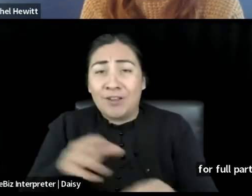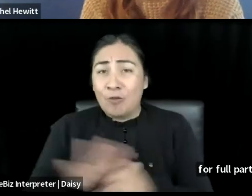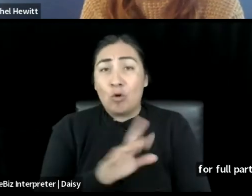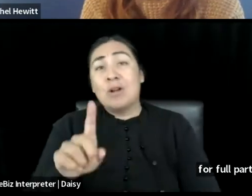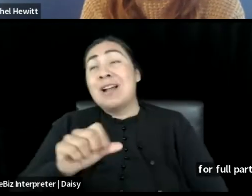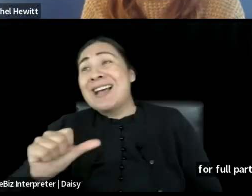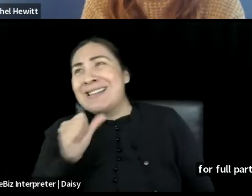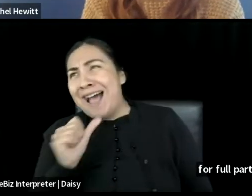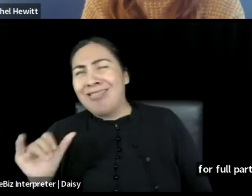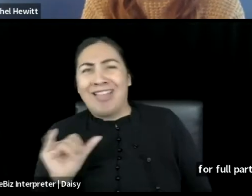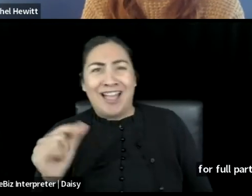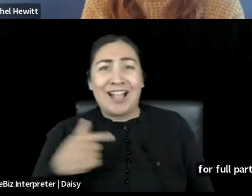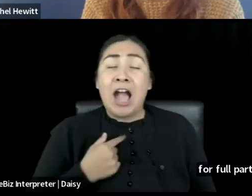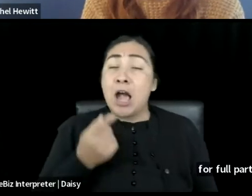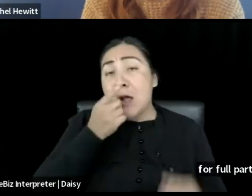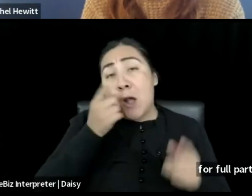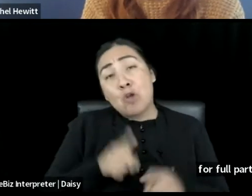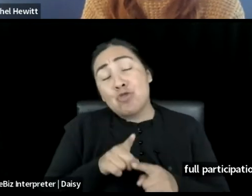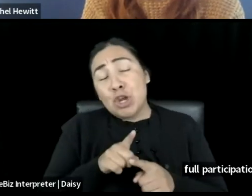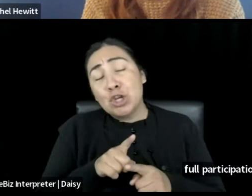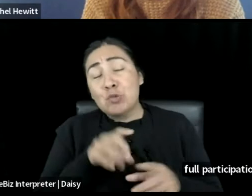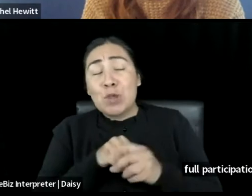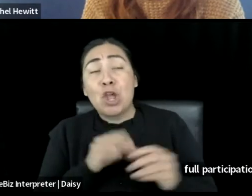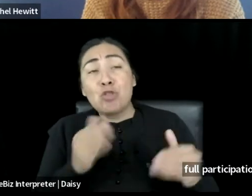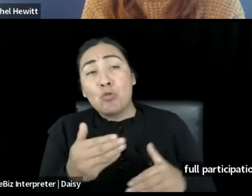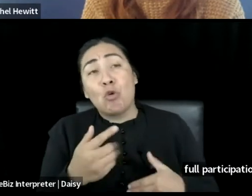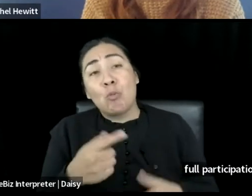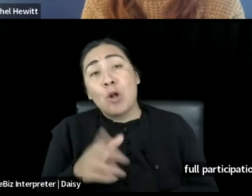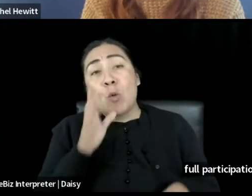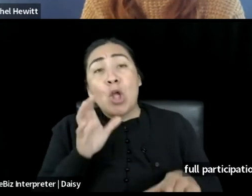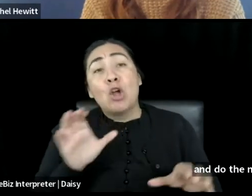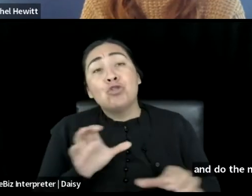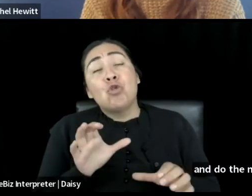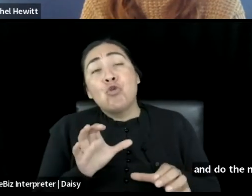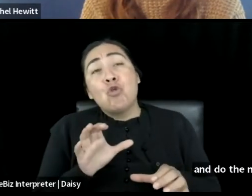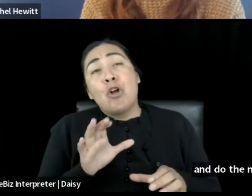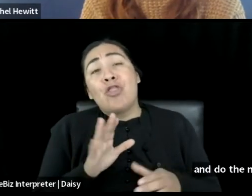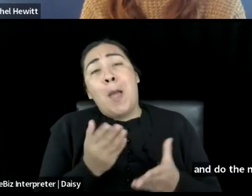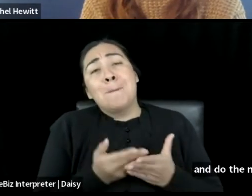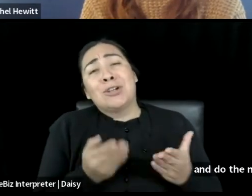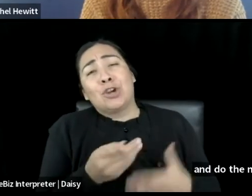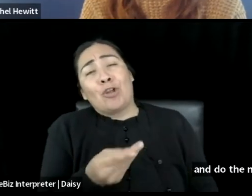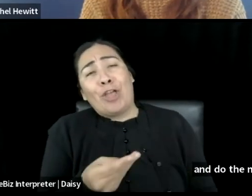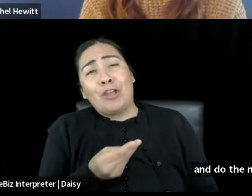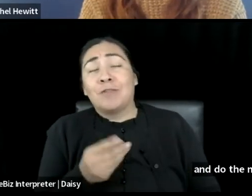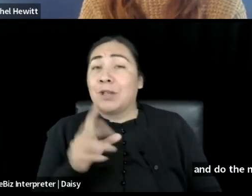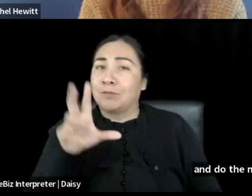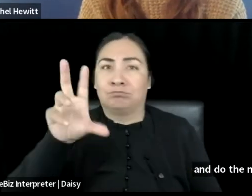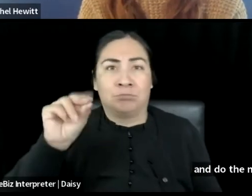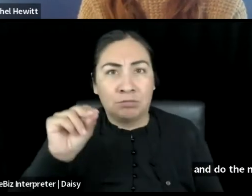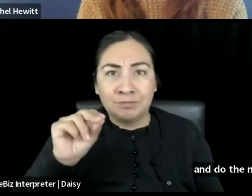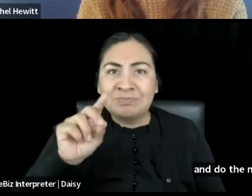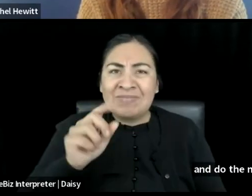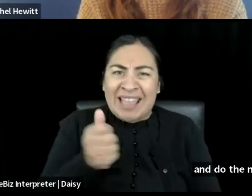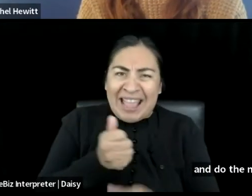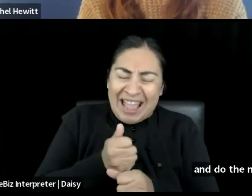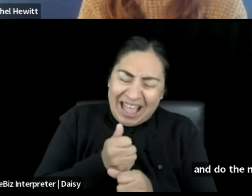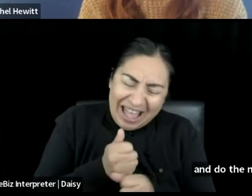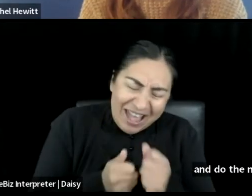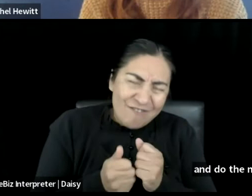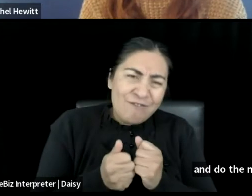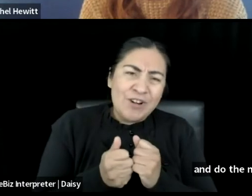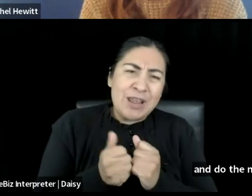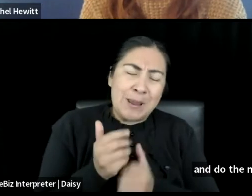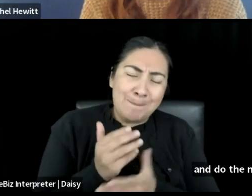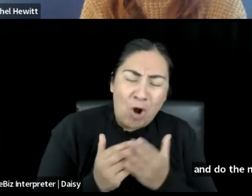room and do the material that you give me and do no. Every single part of me is a hundred percent. Yes. I want to be